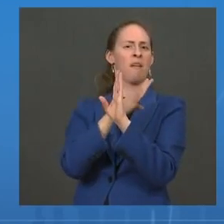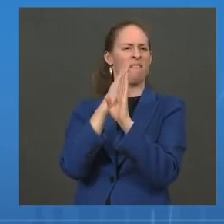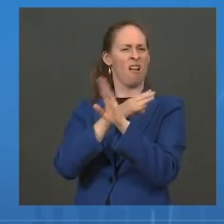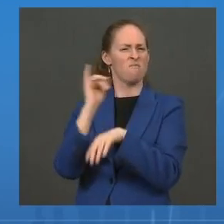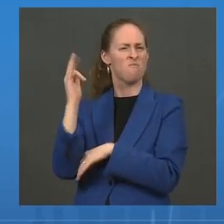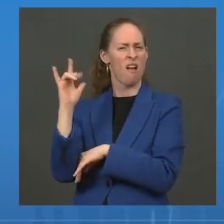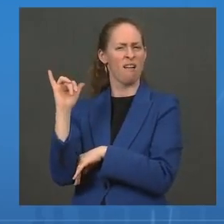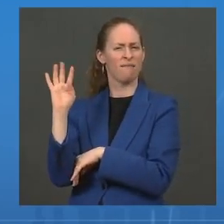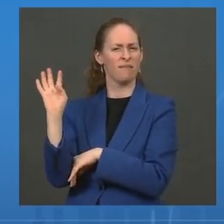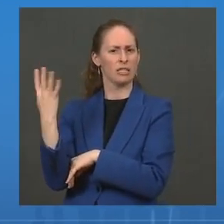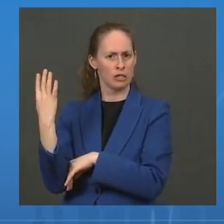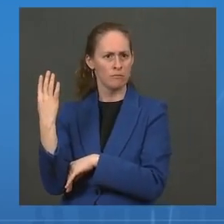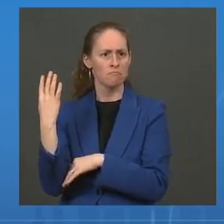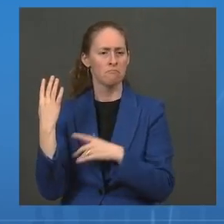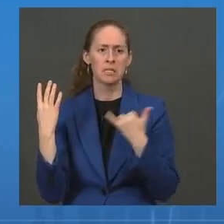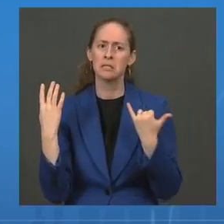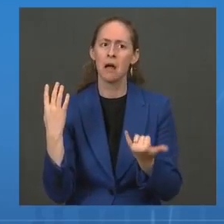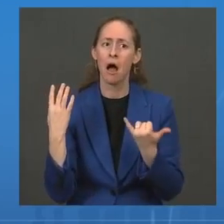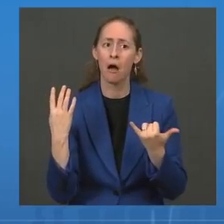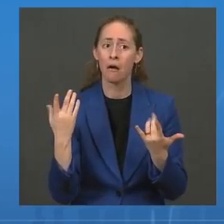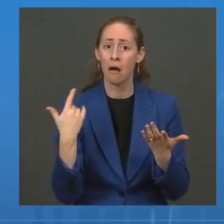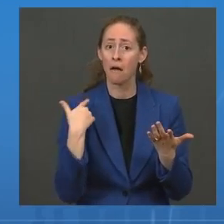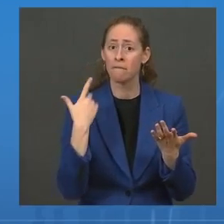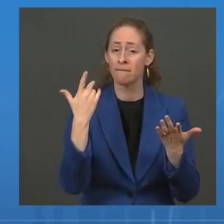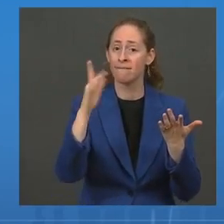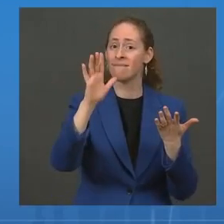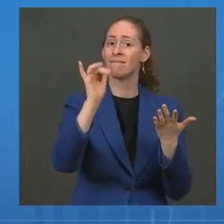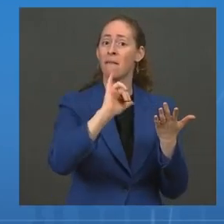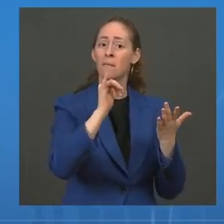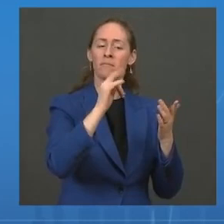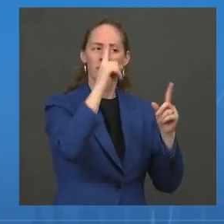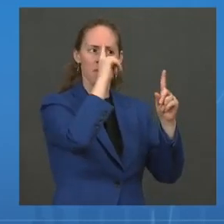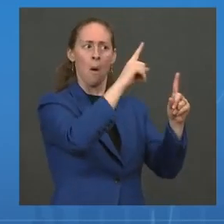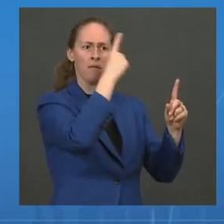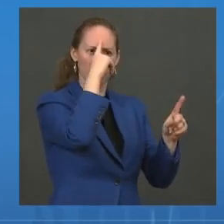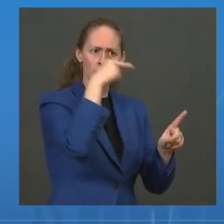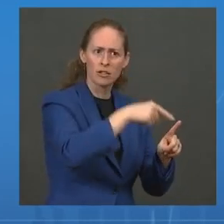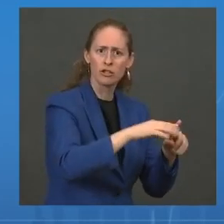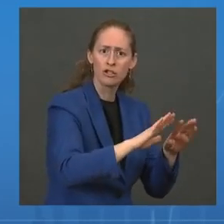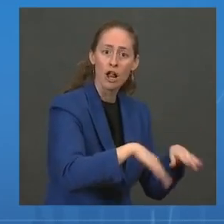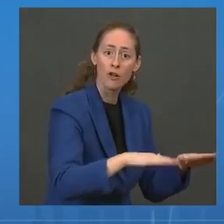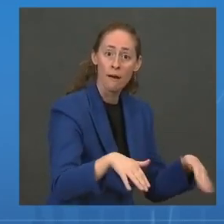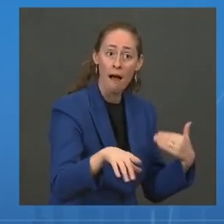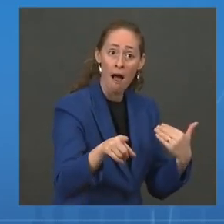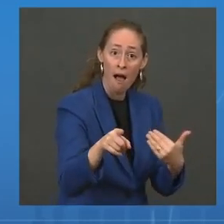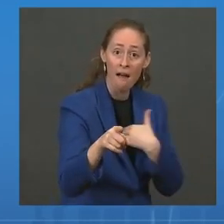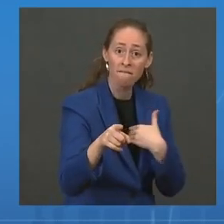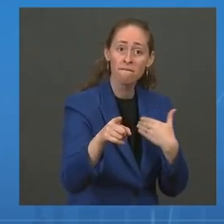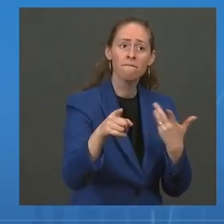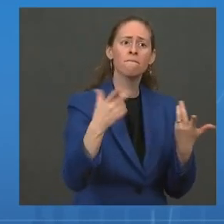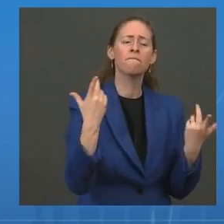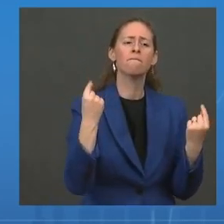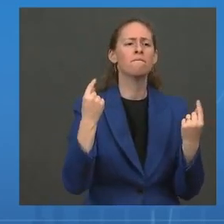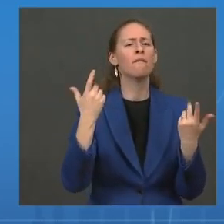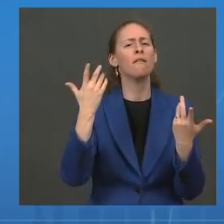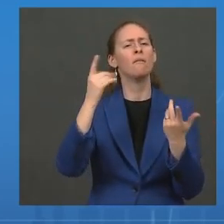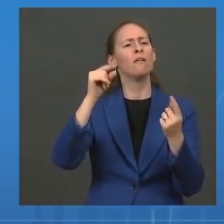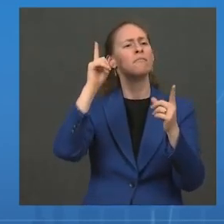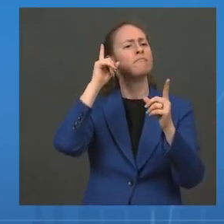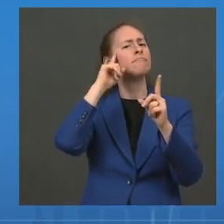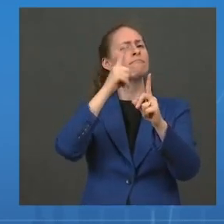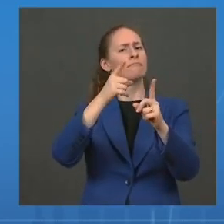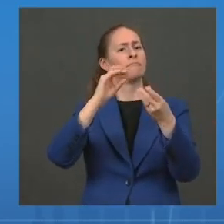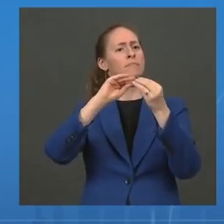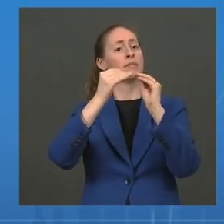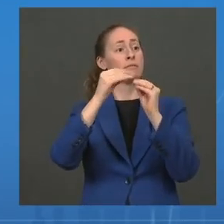goal for kids and a time frame by which you would like to get a certain percentage of the 28